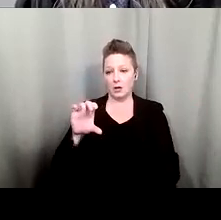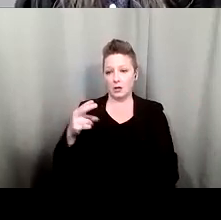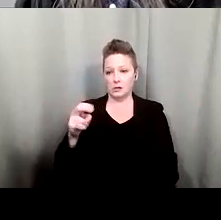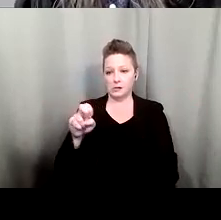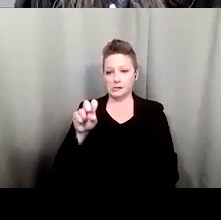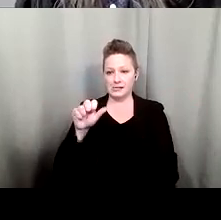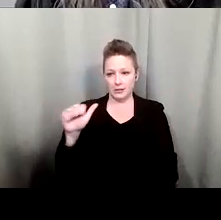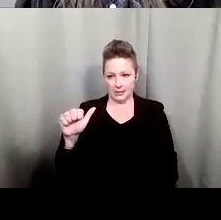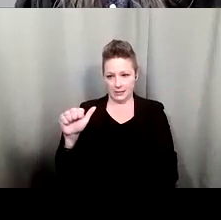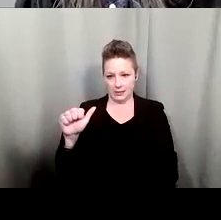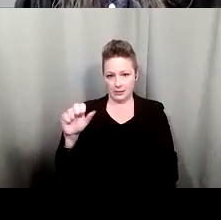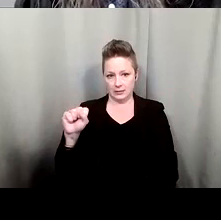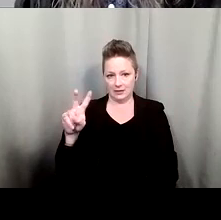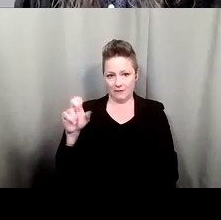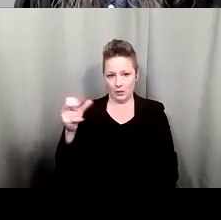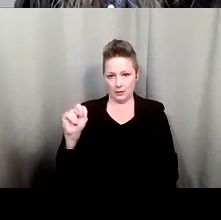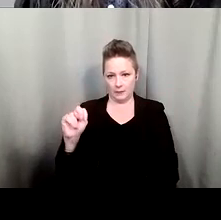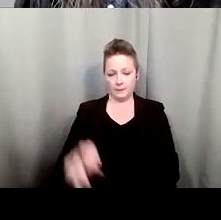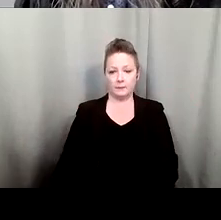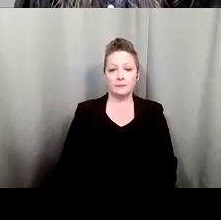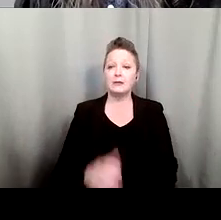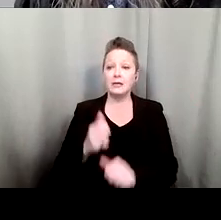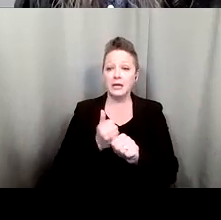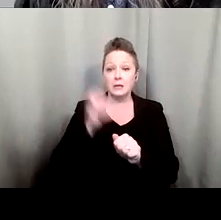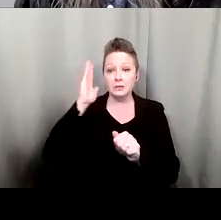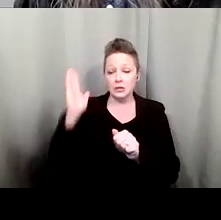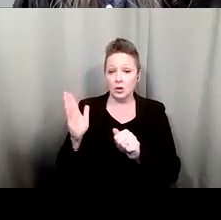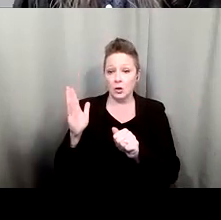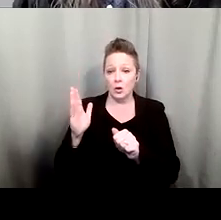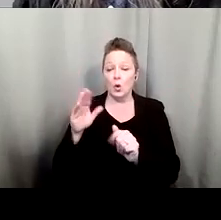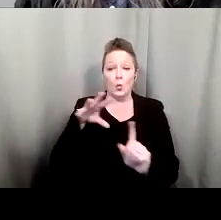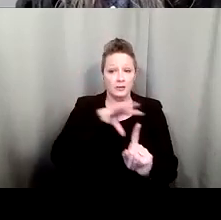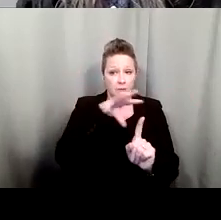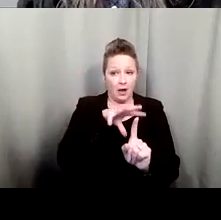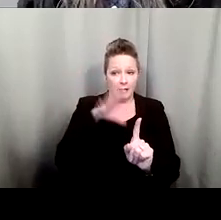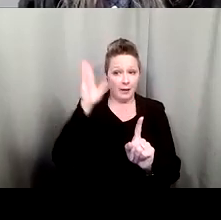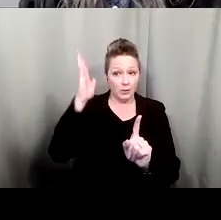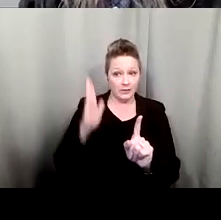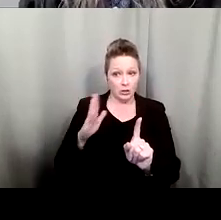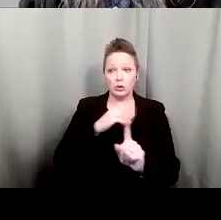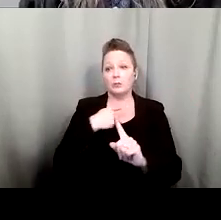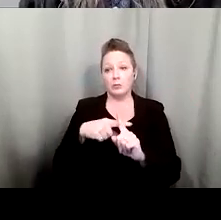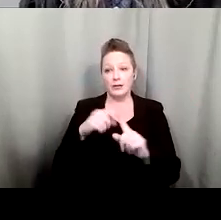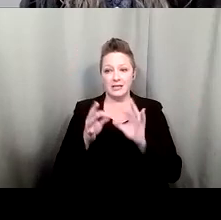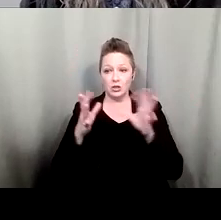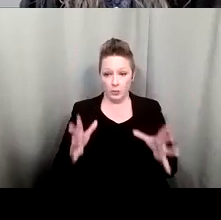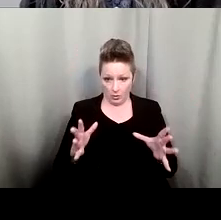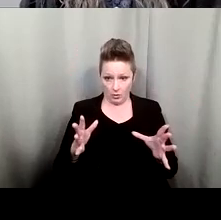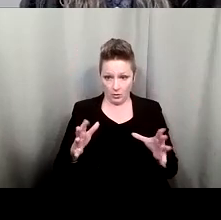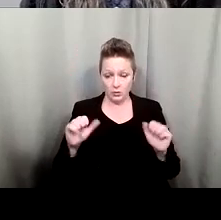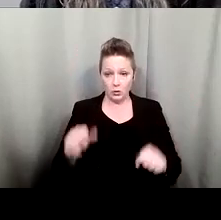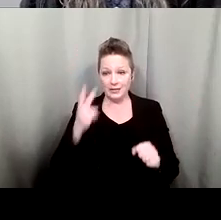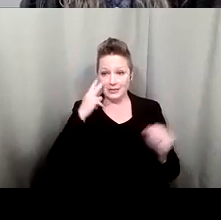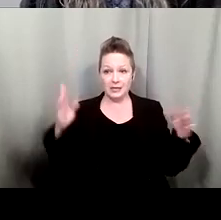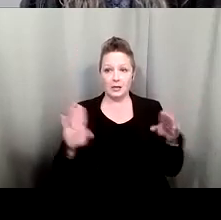For each presenter, we will spotlight the videos of the presenter and the interpreter so that you can see them in